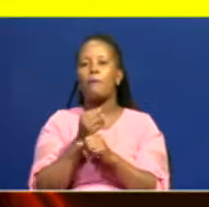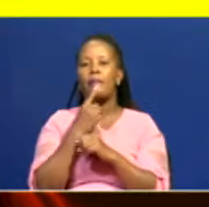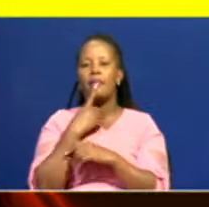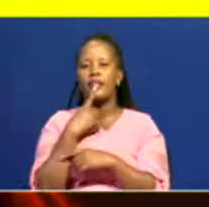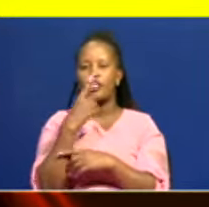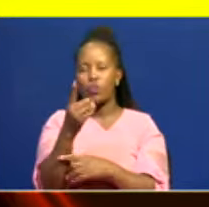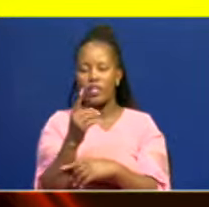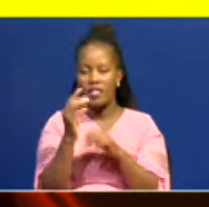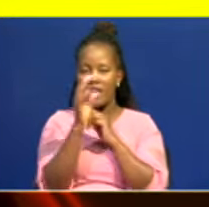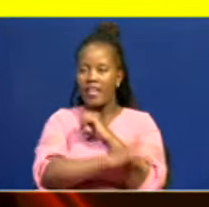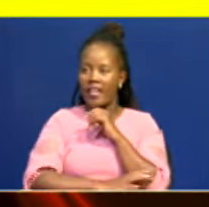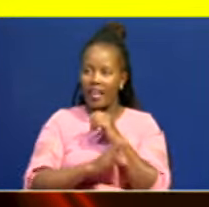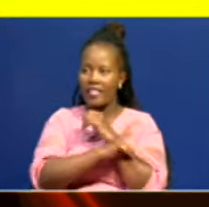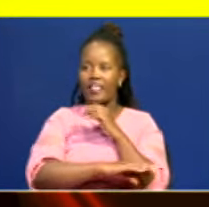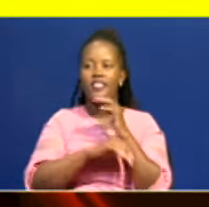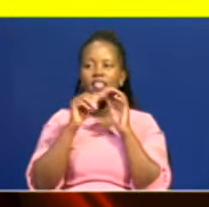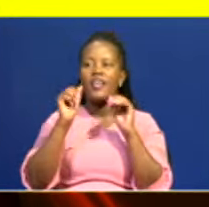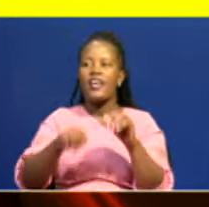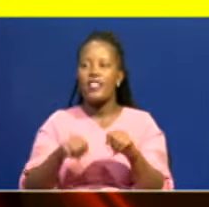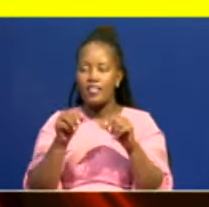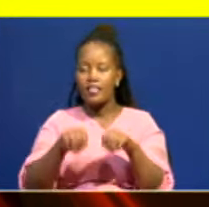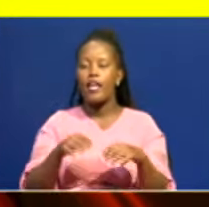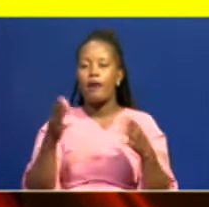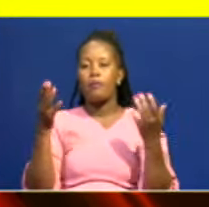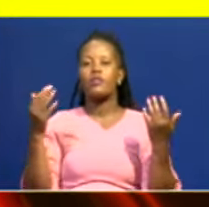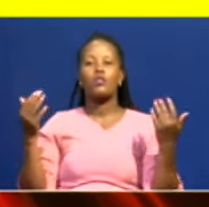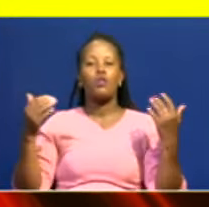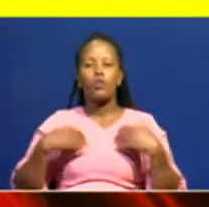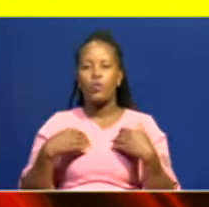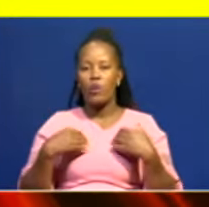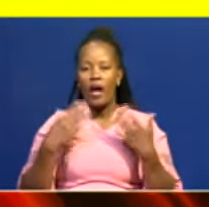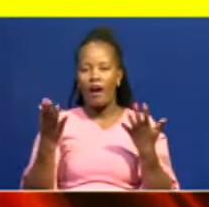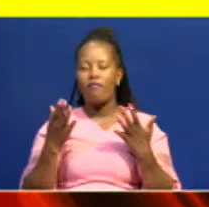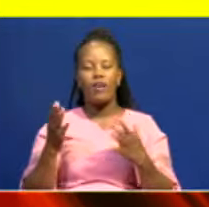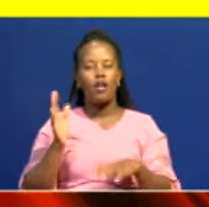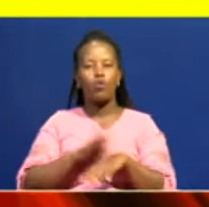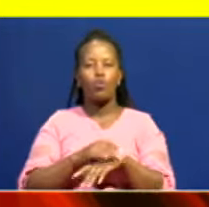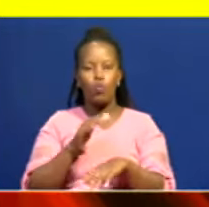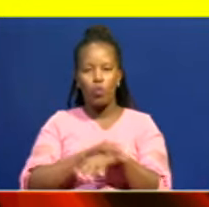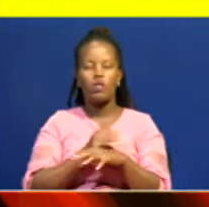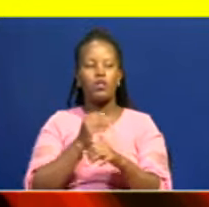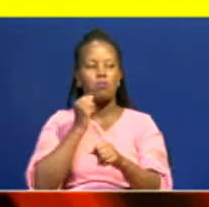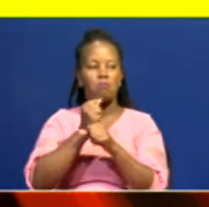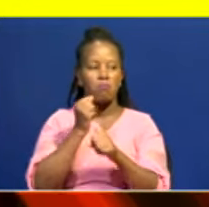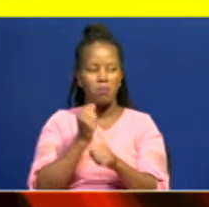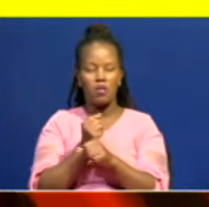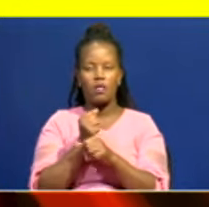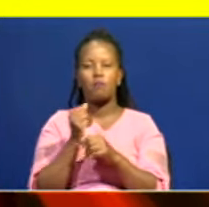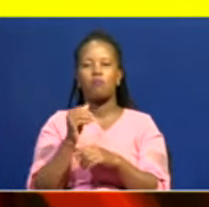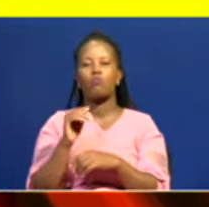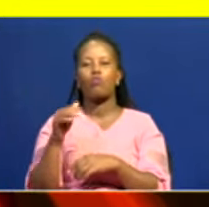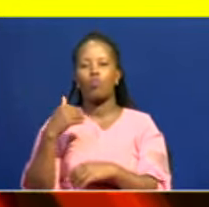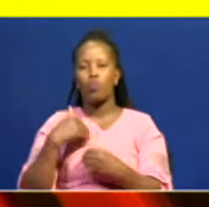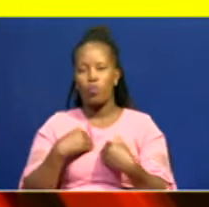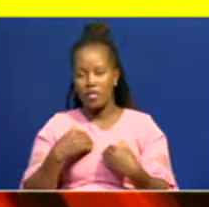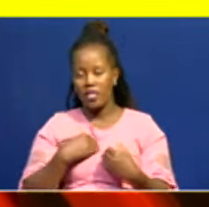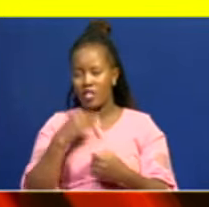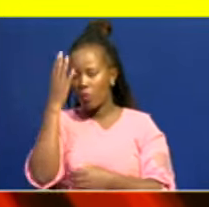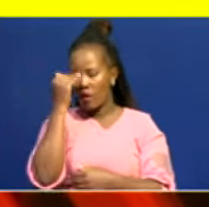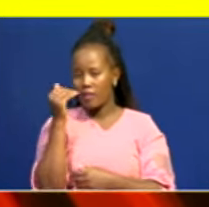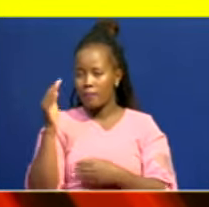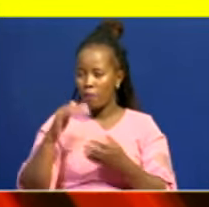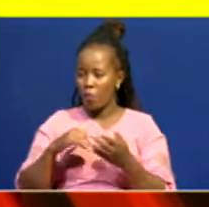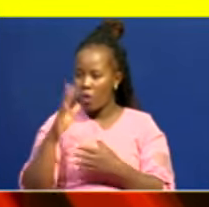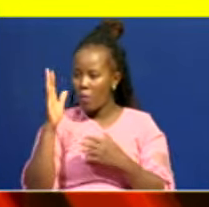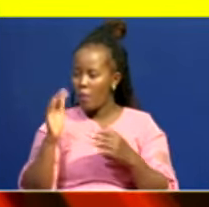that this country is able to produce the kind of manpower that we require because the most important